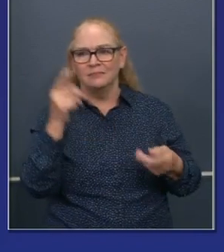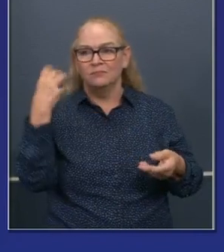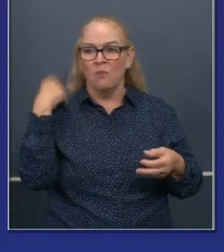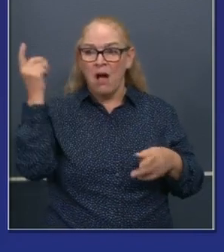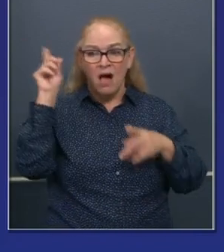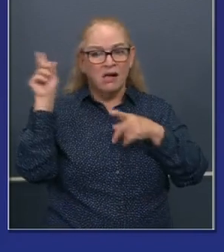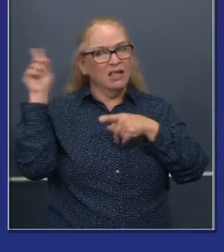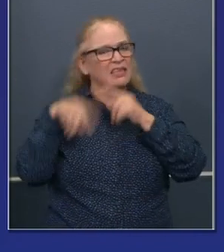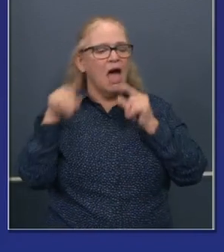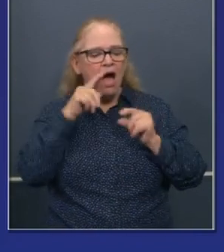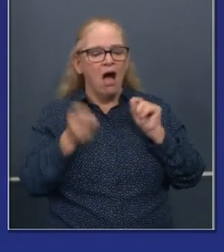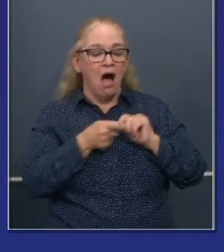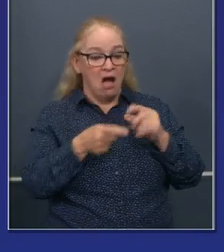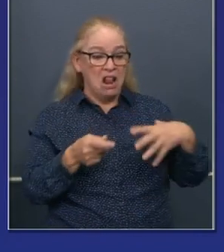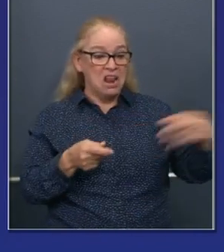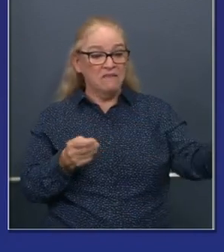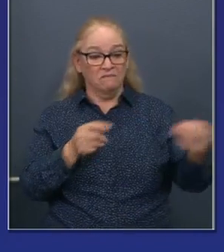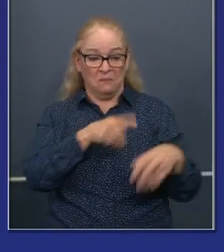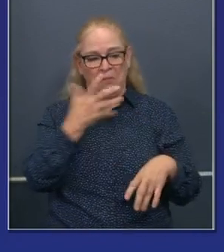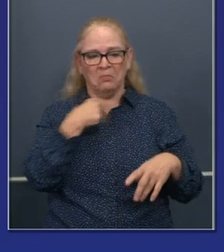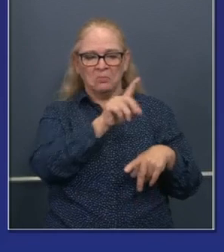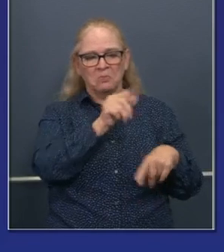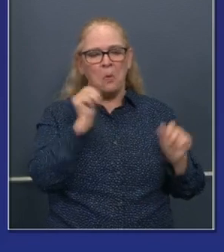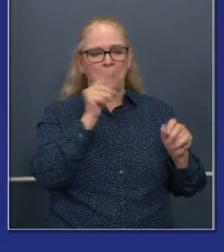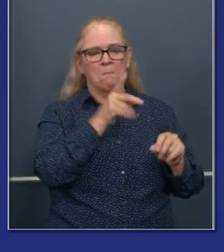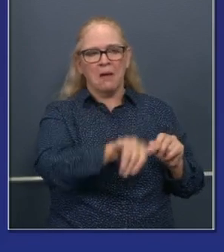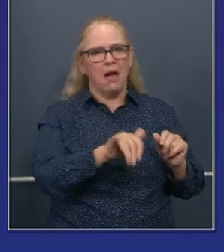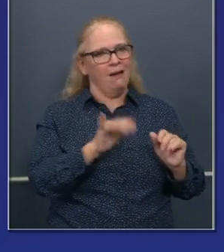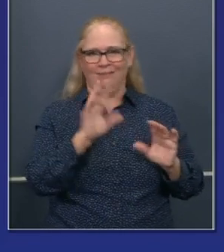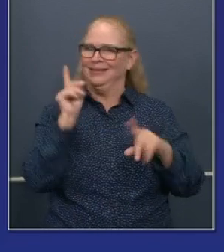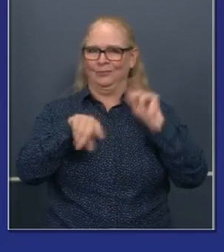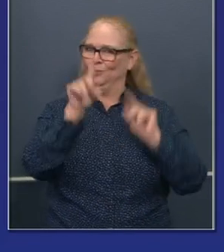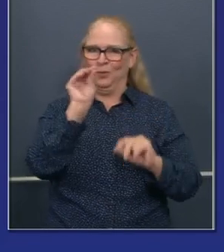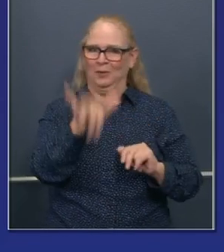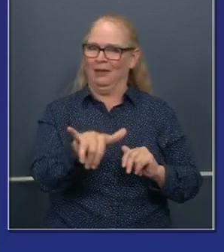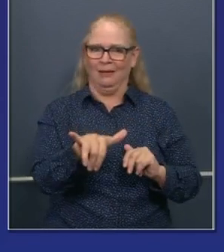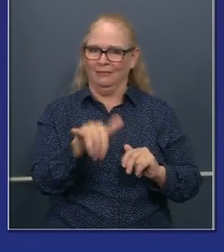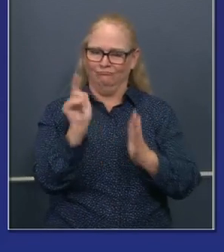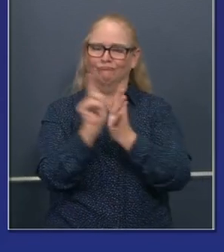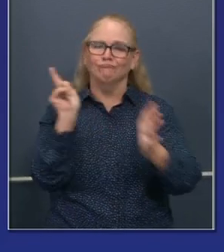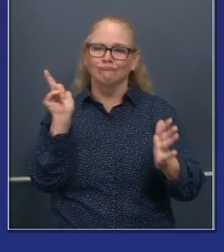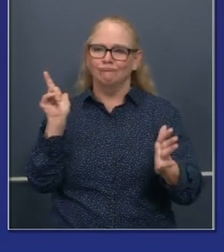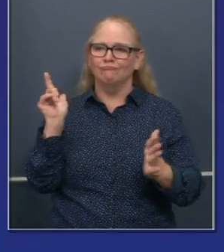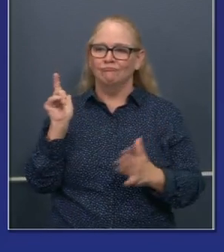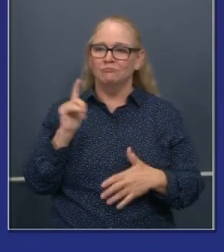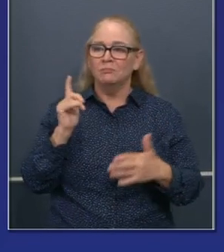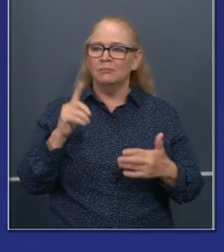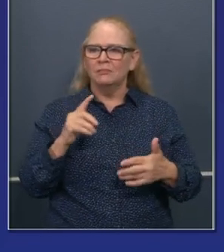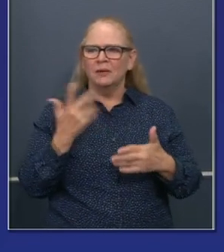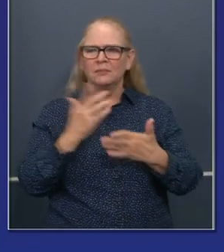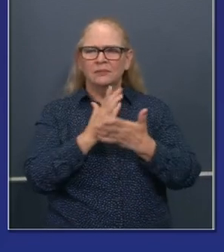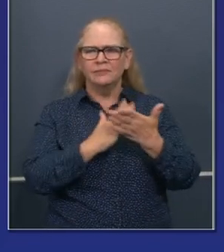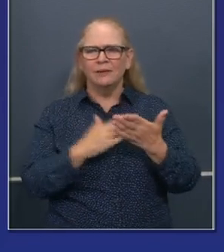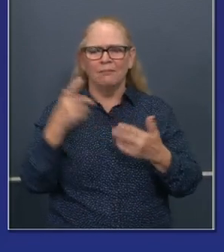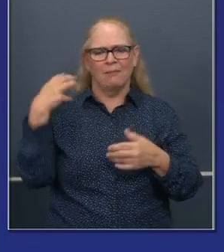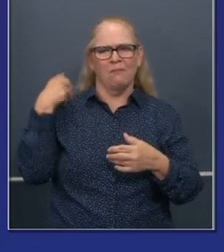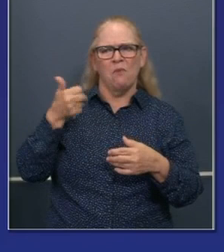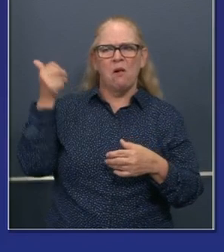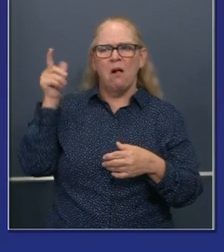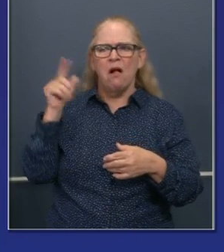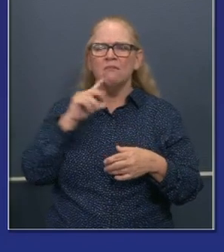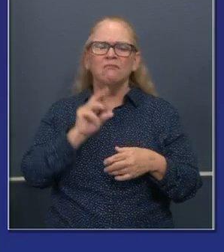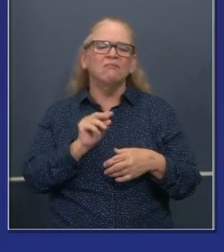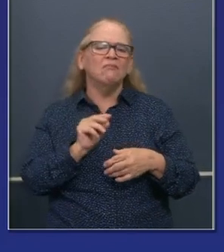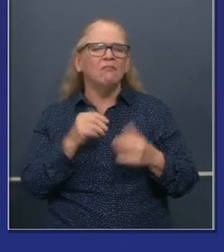exception, but you know, we've got to address uh, people that may be a little more abusive to those workers and their rights and make sure that those